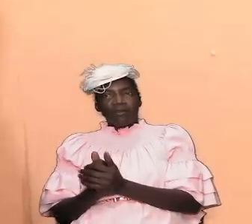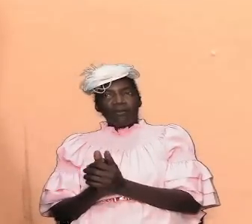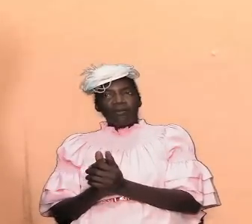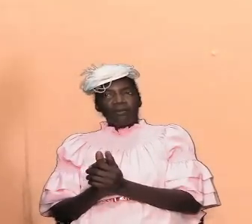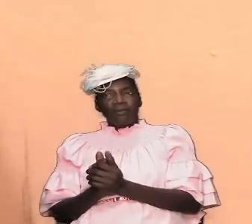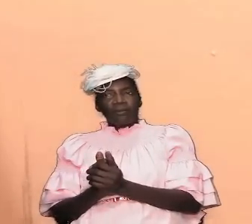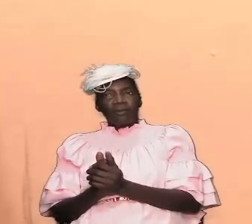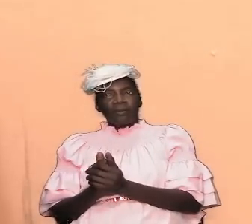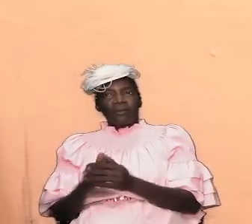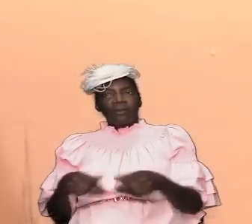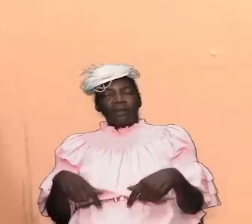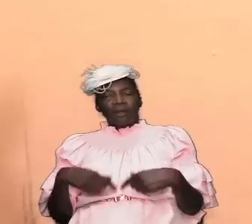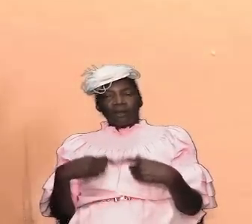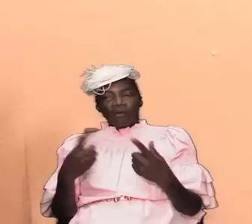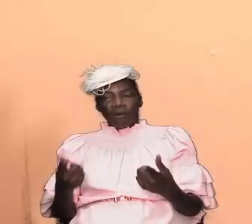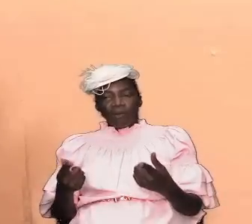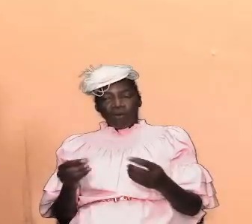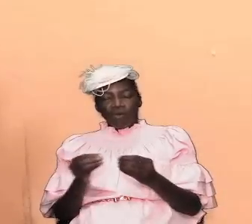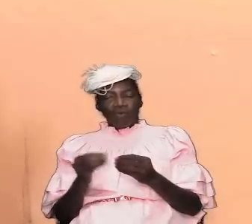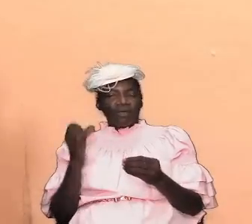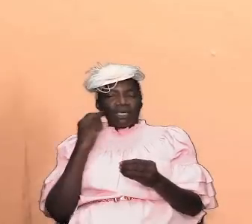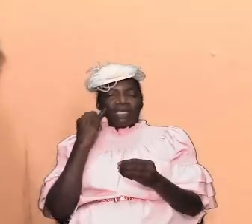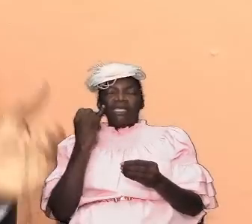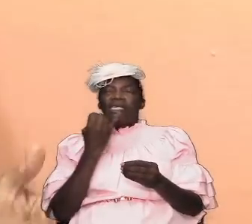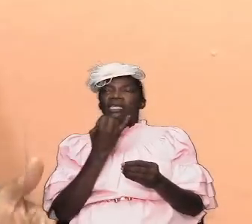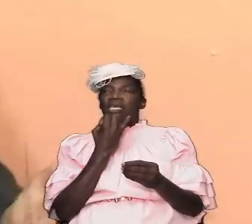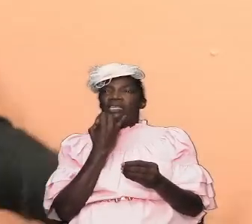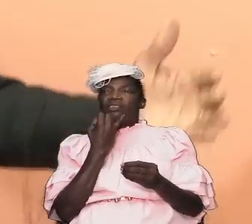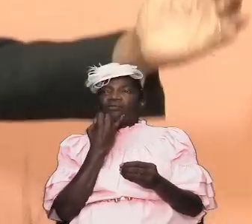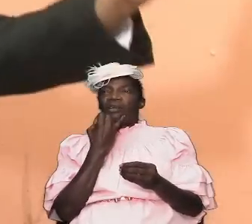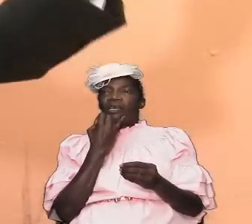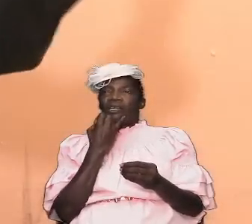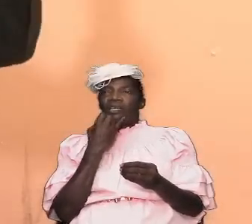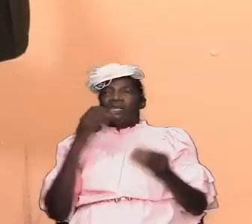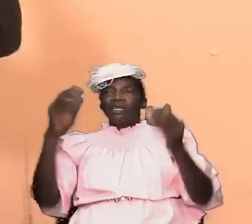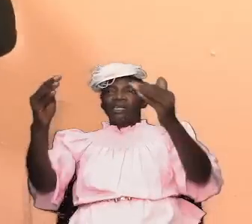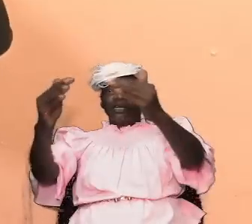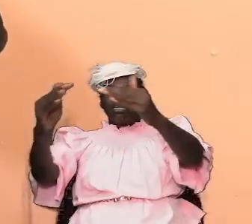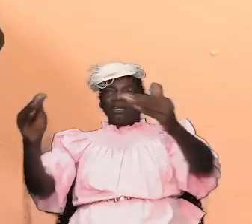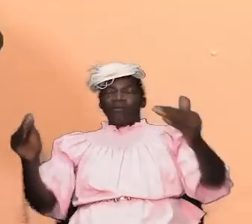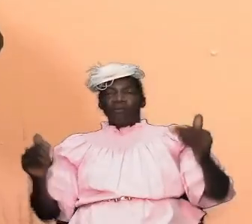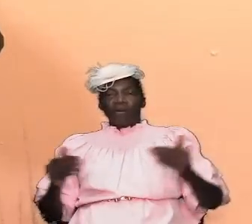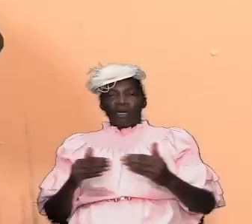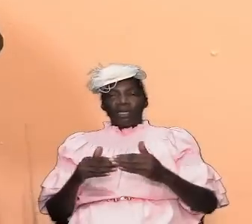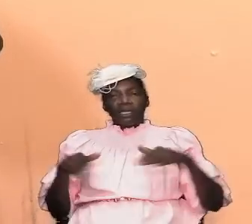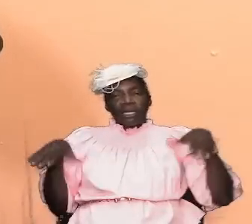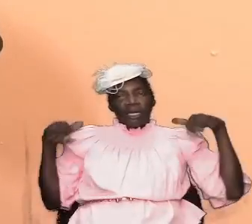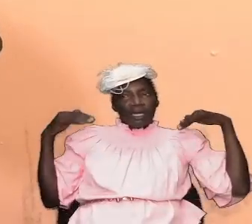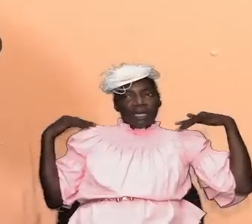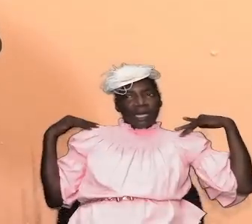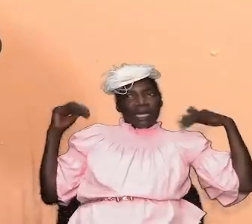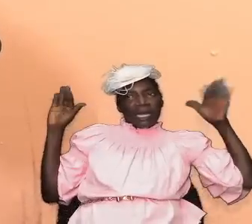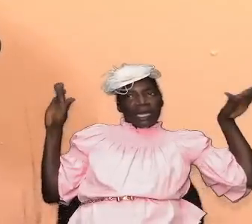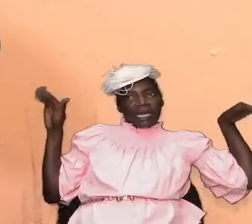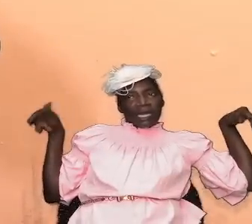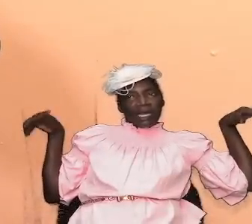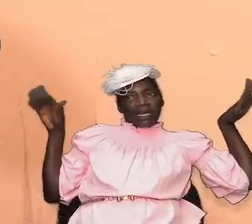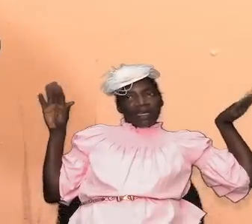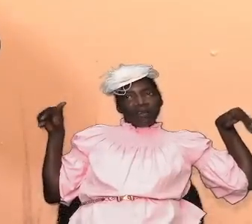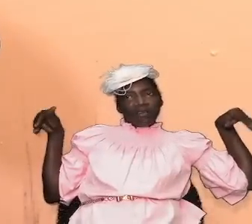that went about with israel that box that had the cherubims folding their wings